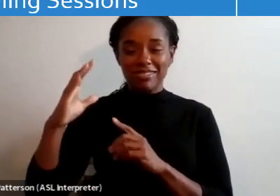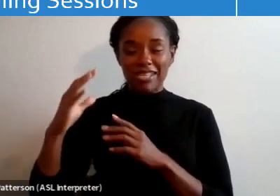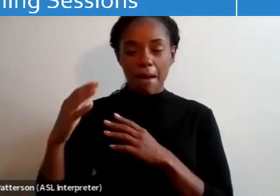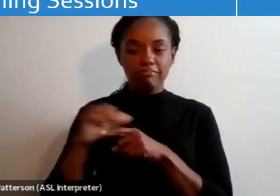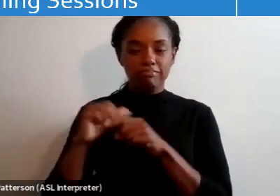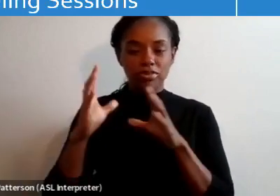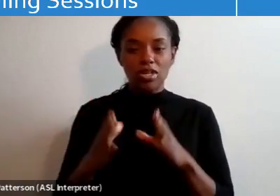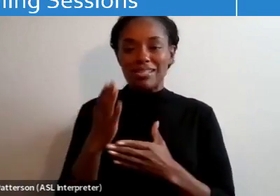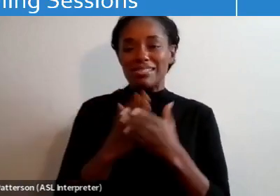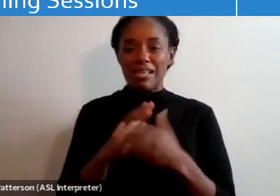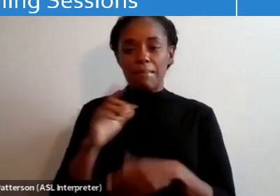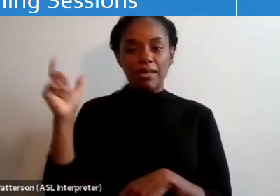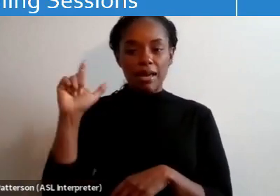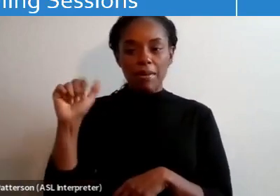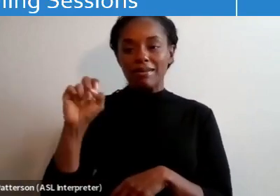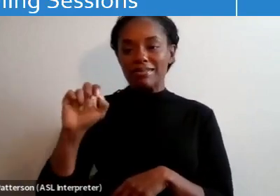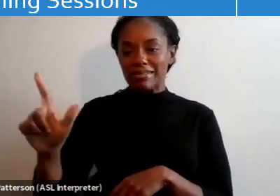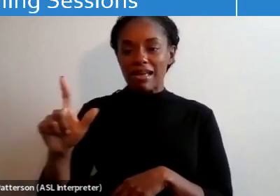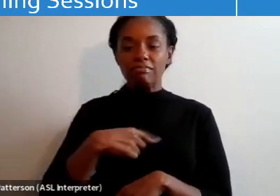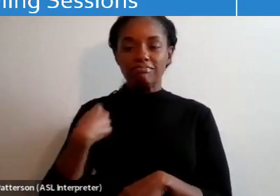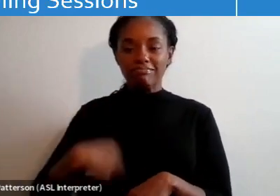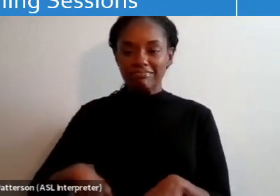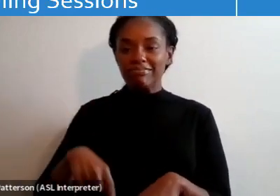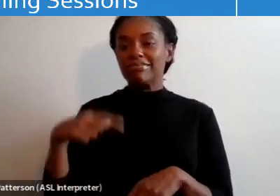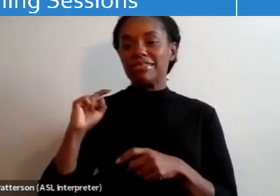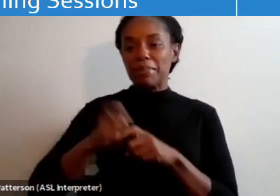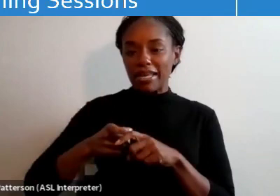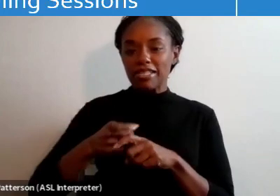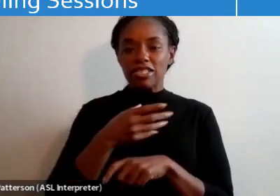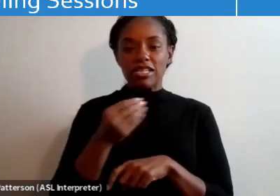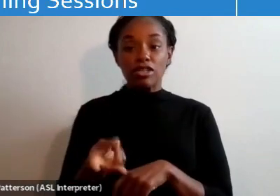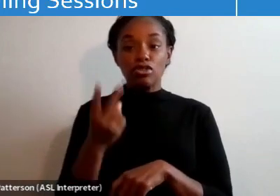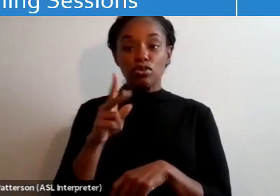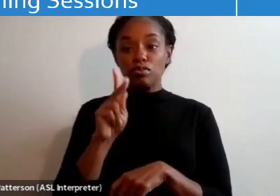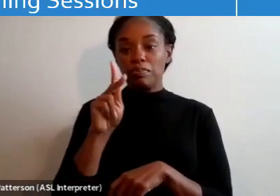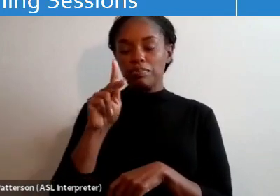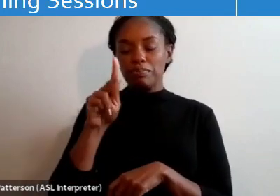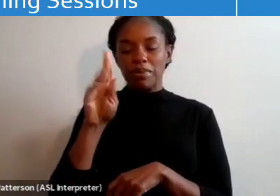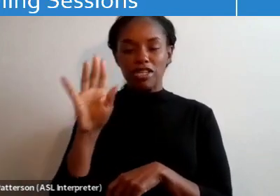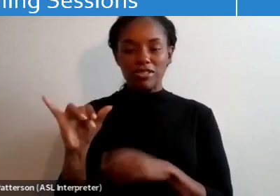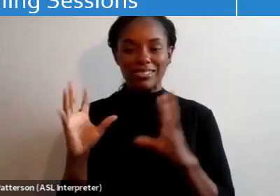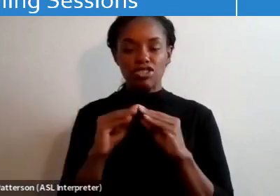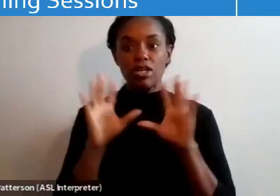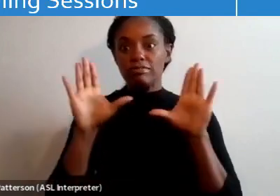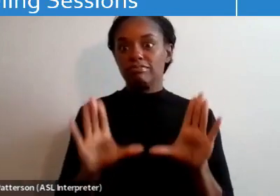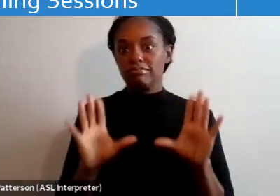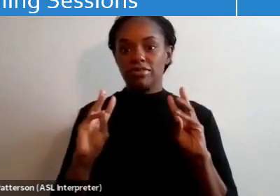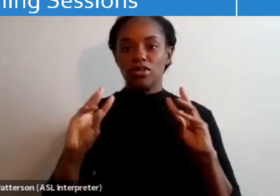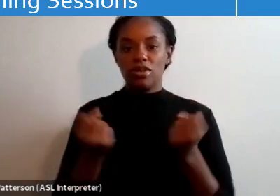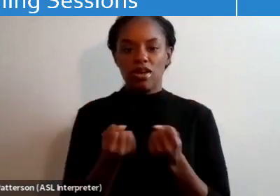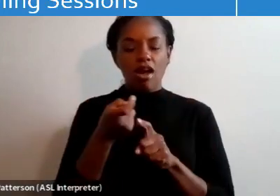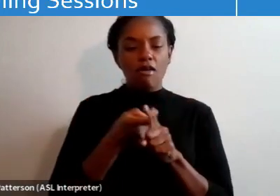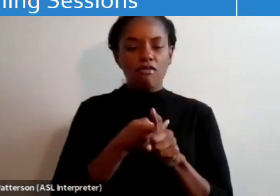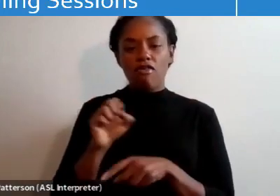Arabic, ASL, Mandarin, Spanish, as well as two plenary sessions and a fascinating workshop by Sarah Stockler Rex